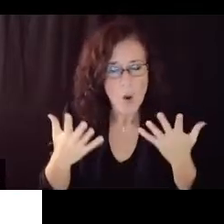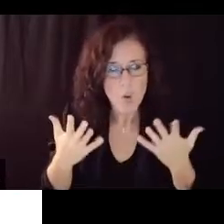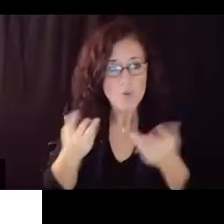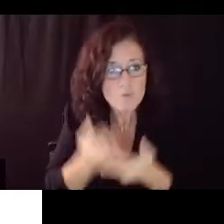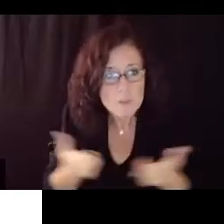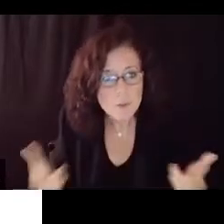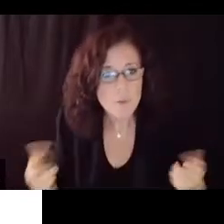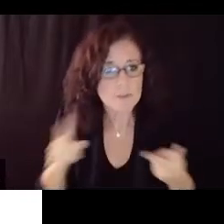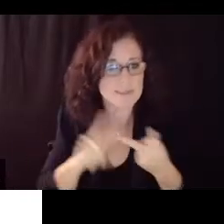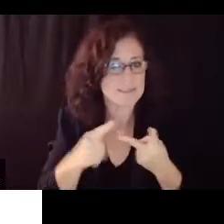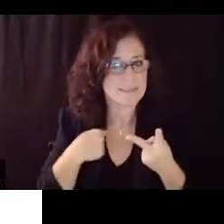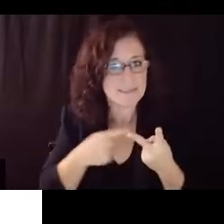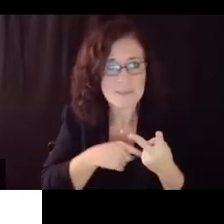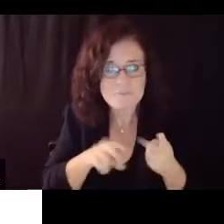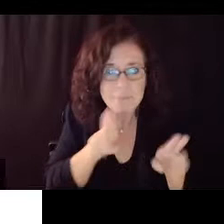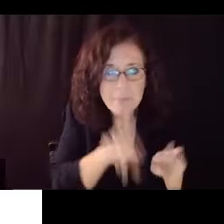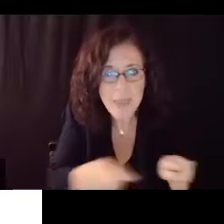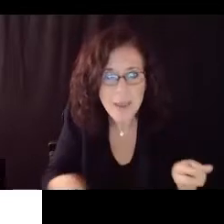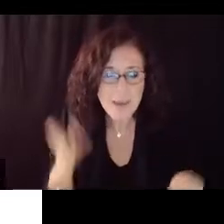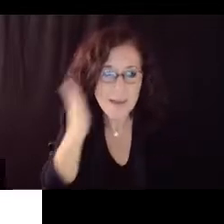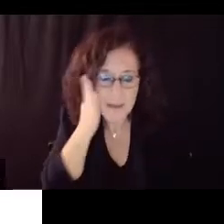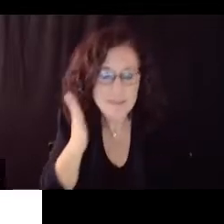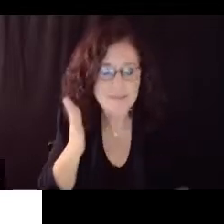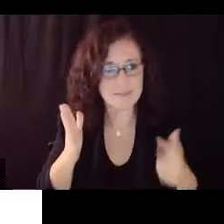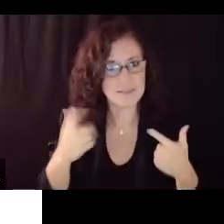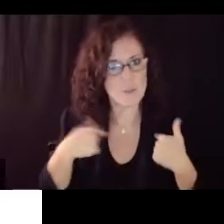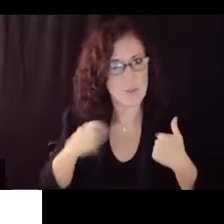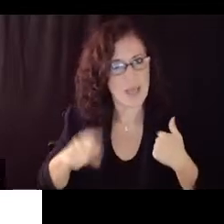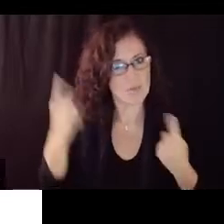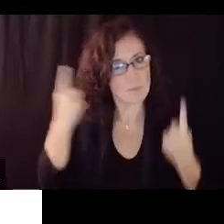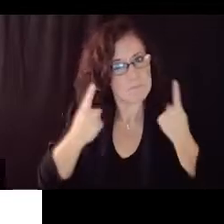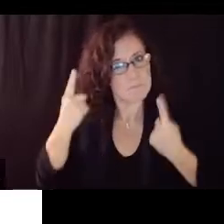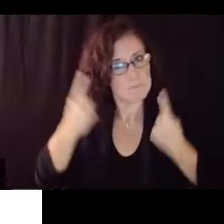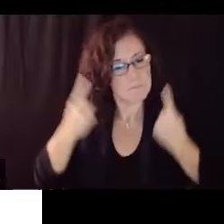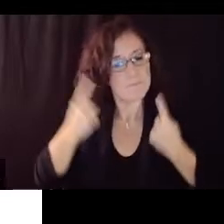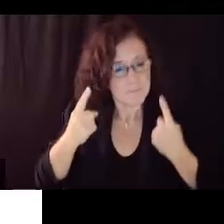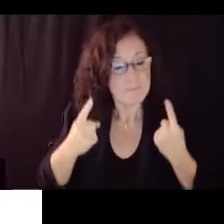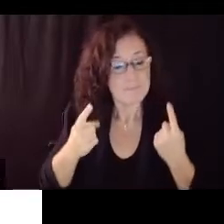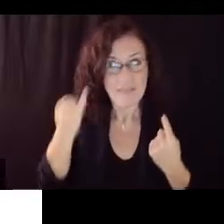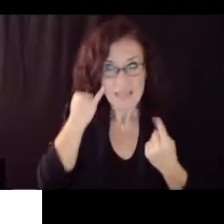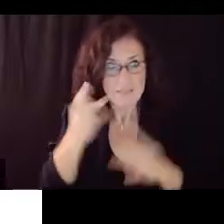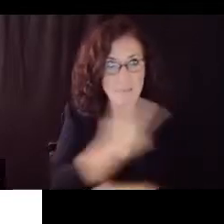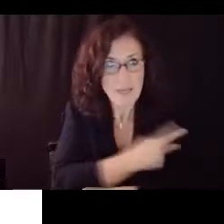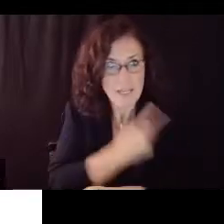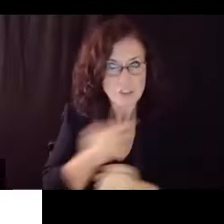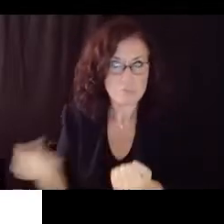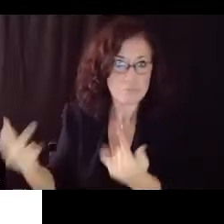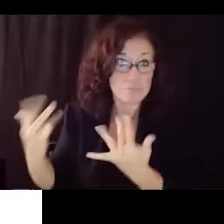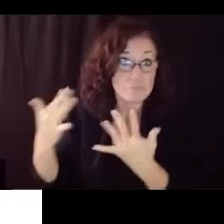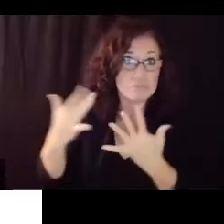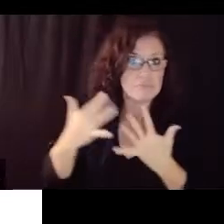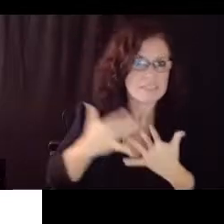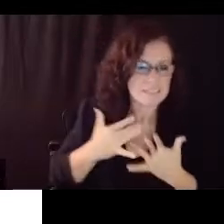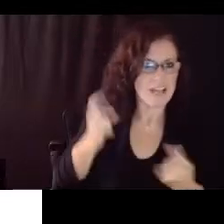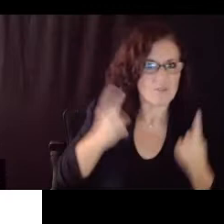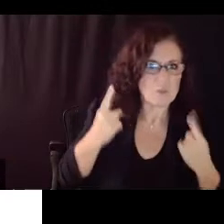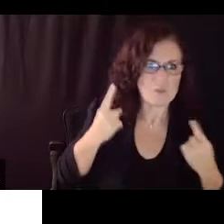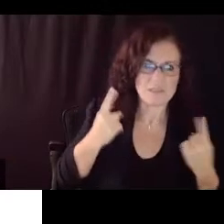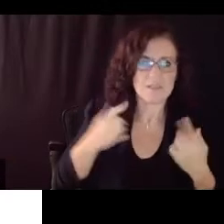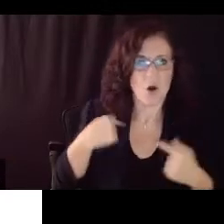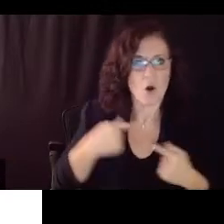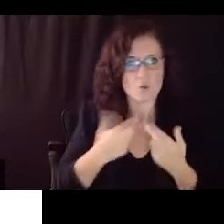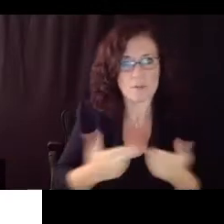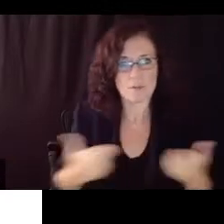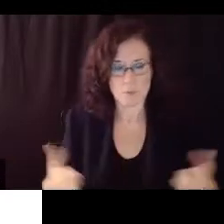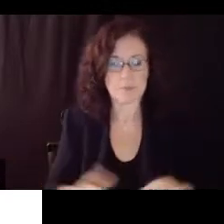we're doing things that we wouldn't normally do to try to accommodate the patients that continue to come when you look here at the